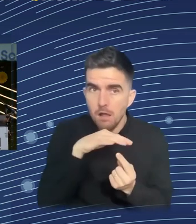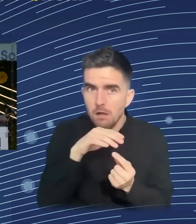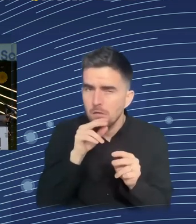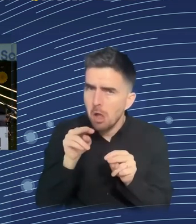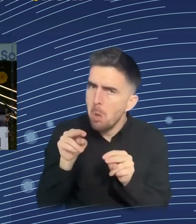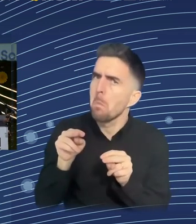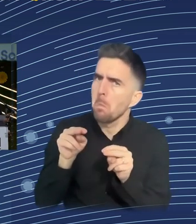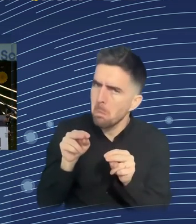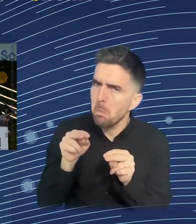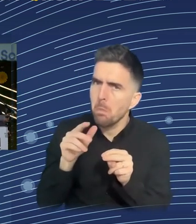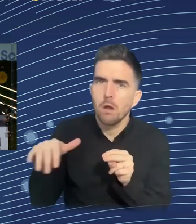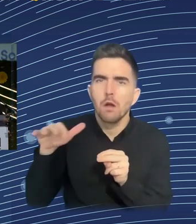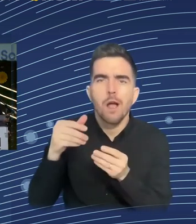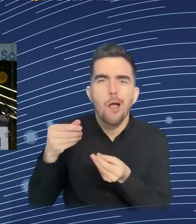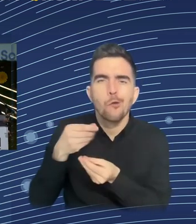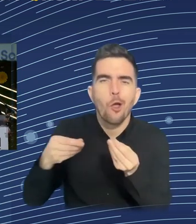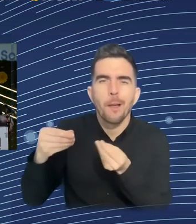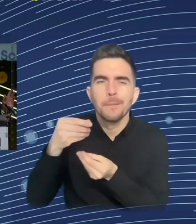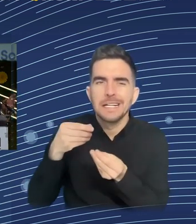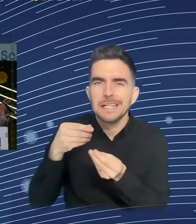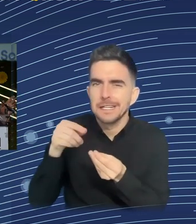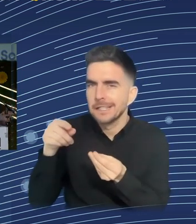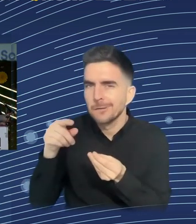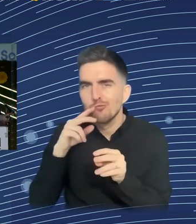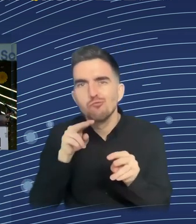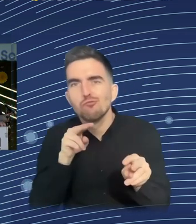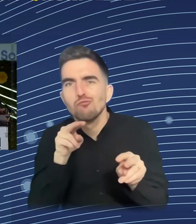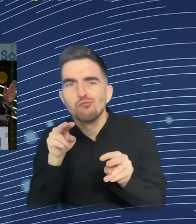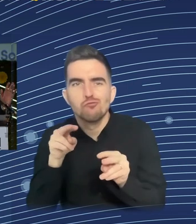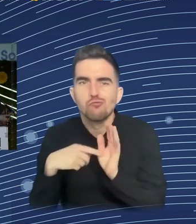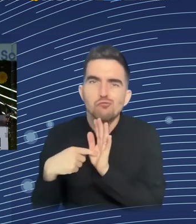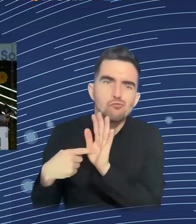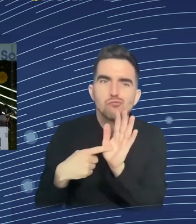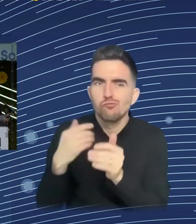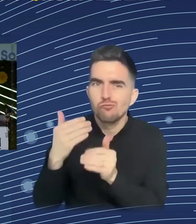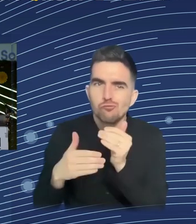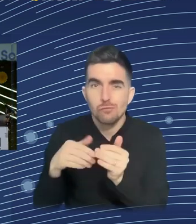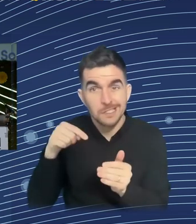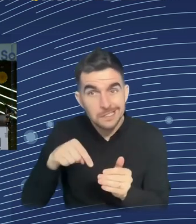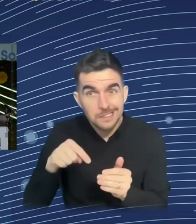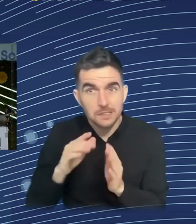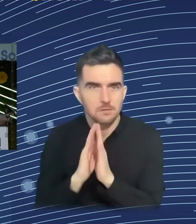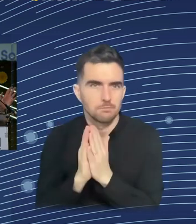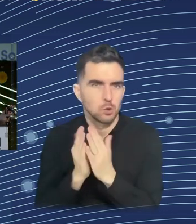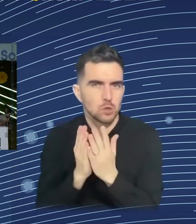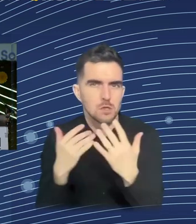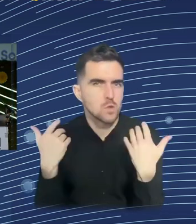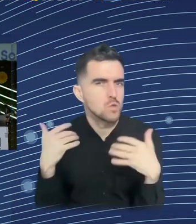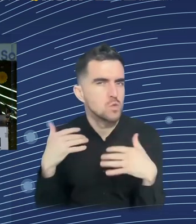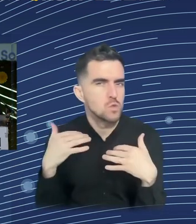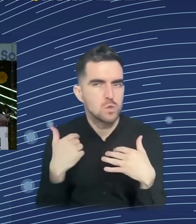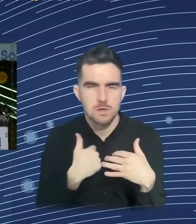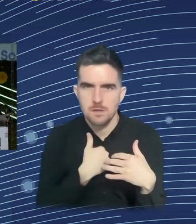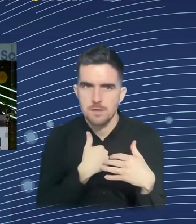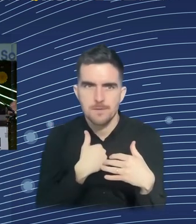you might think I'm strange, but the most exciting book I ever read as a student was the Journal of Theory of Keynes. It's fantastically well-written.